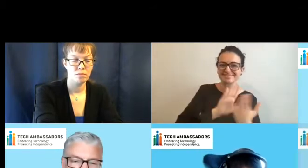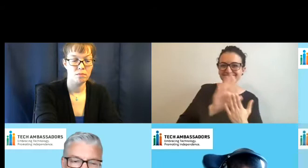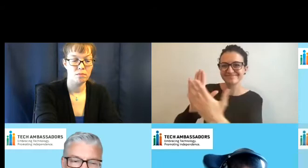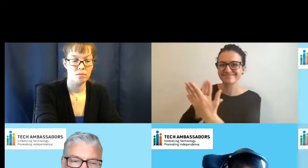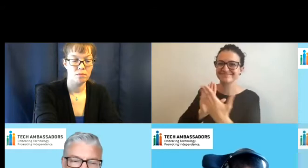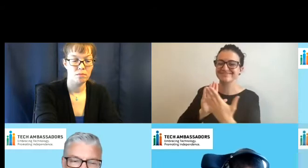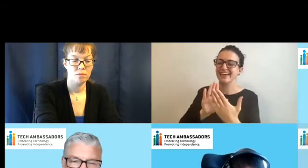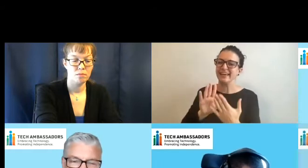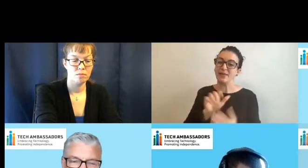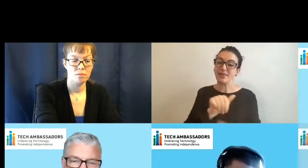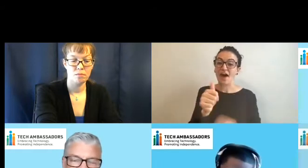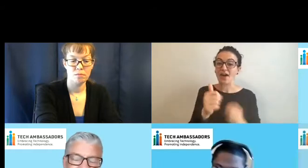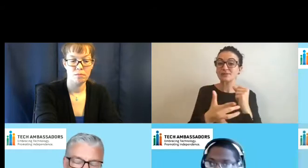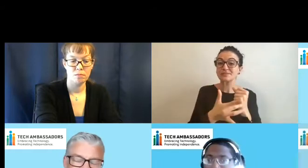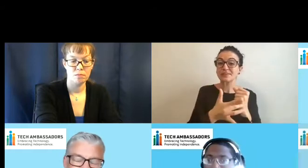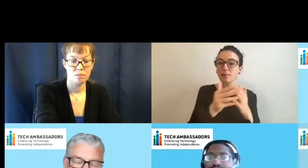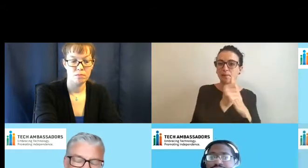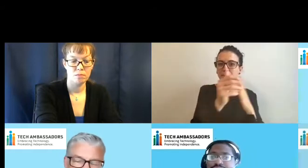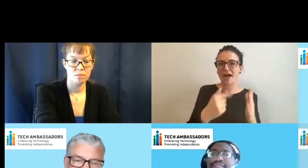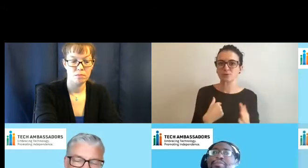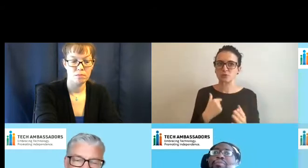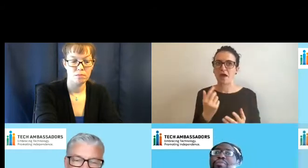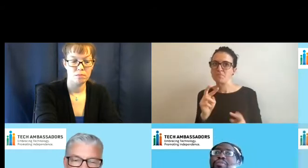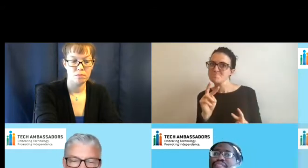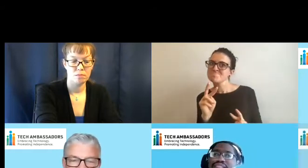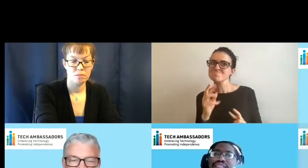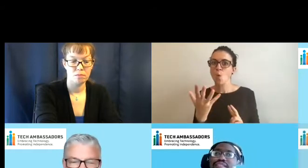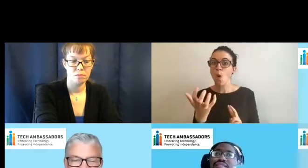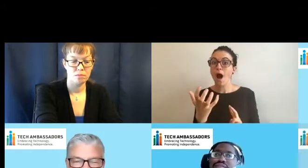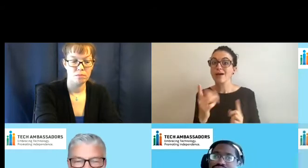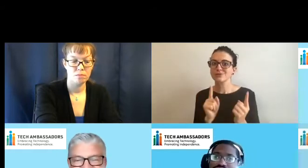tech ambassadors for months now.